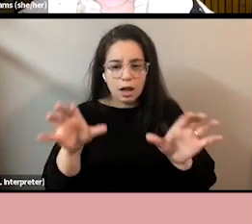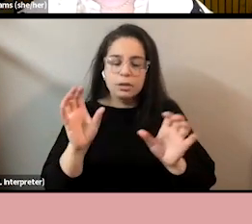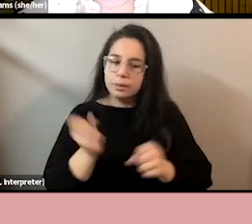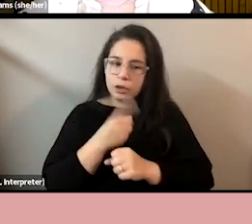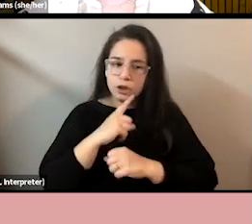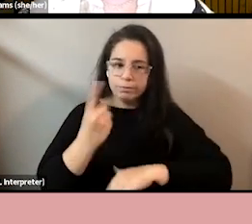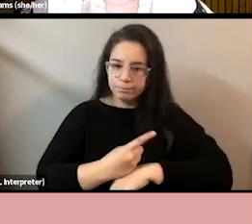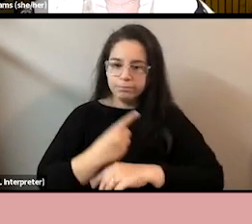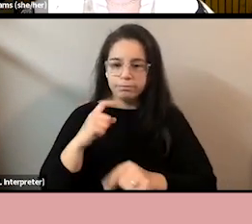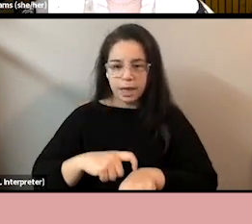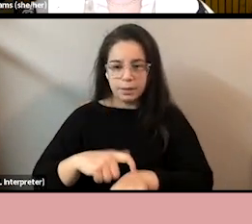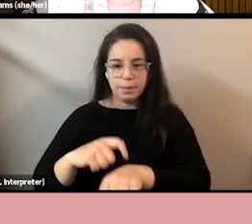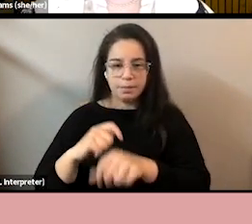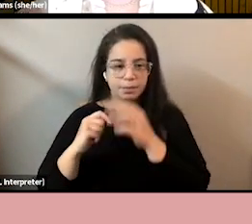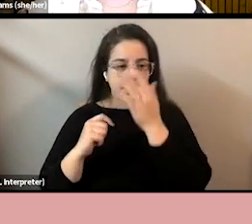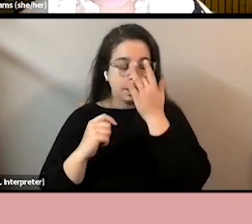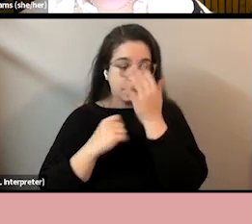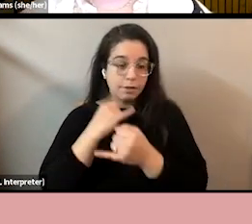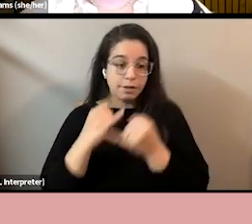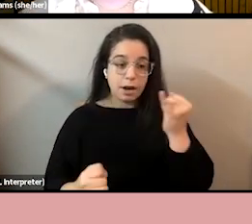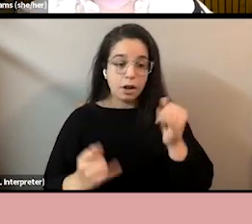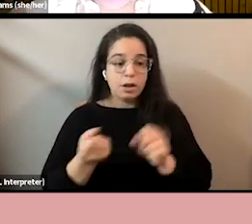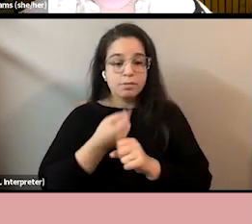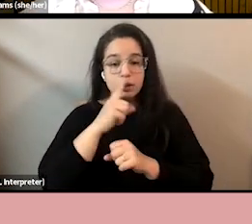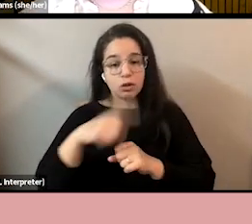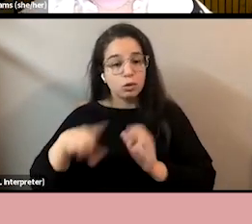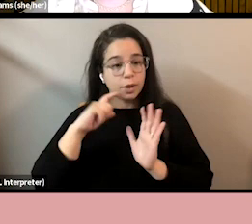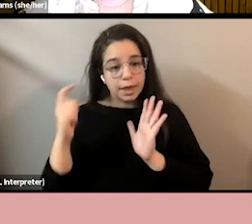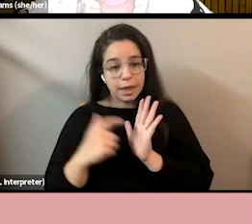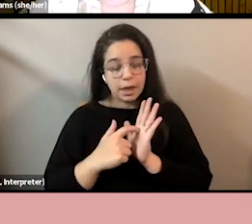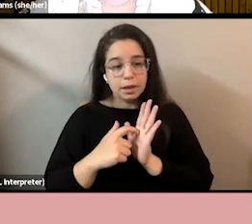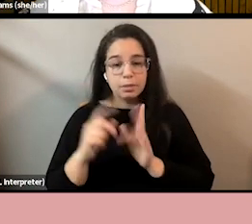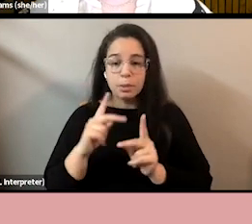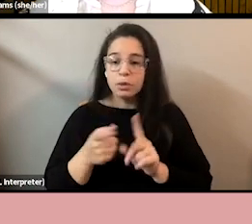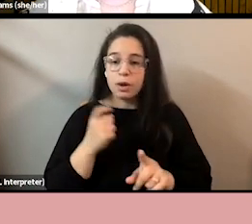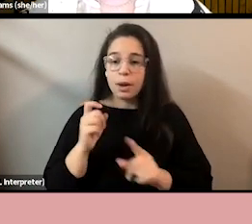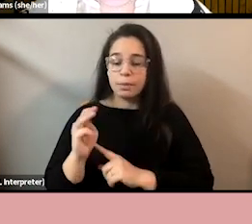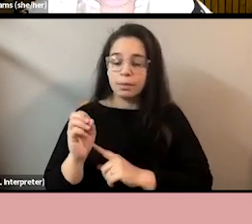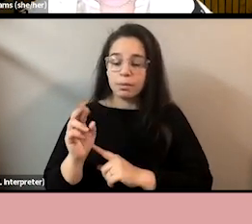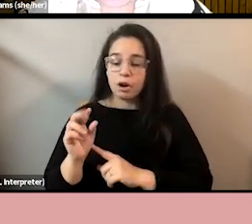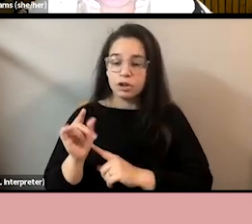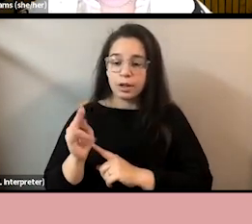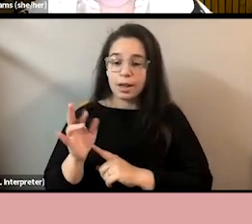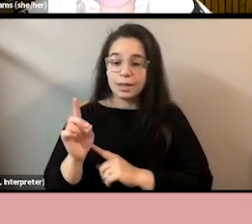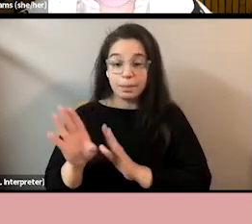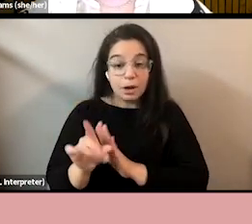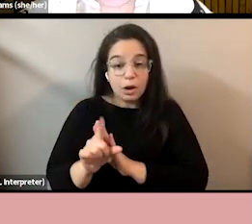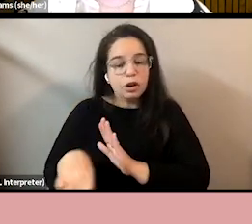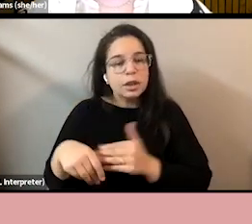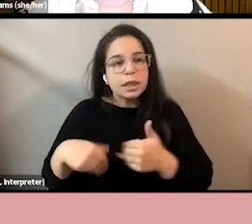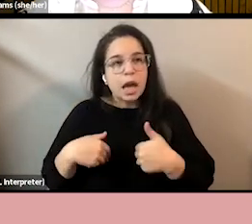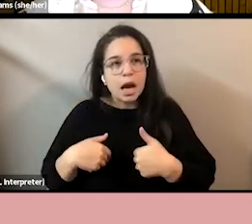And the final thing that I want people to do is recognize that people from marginalized backgrounds are tired. It is exhausting.